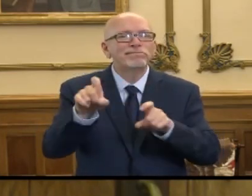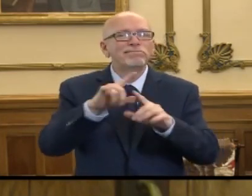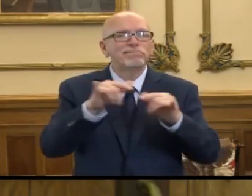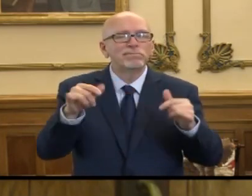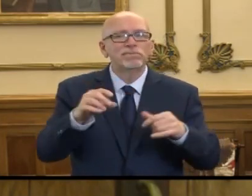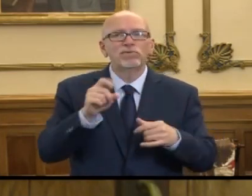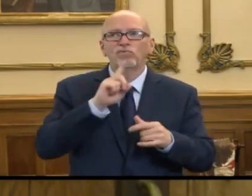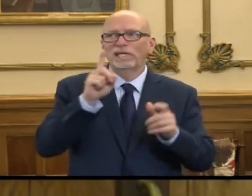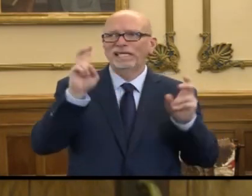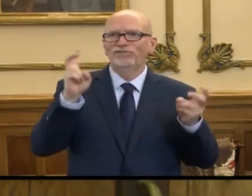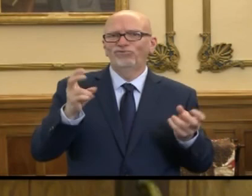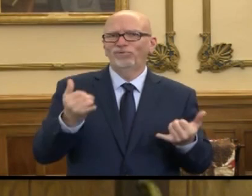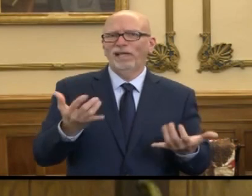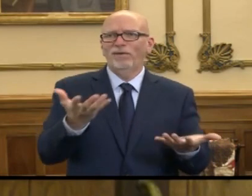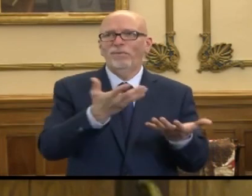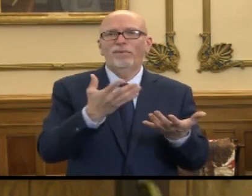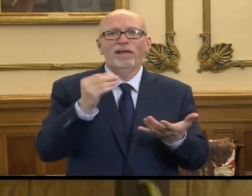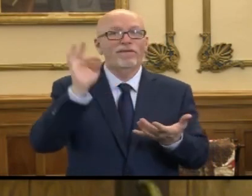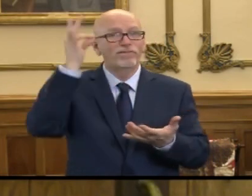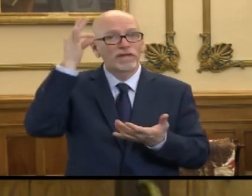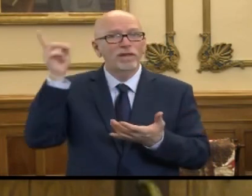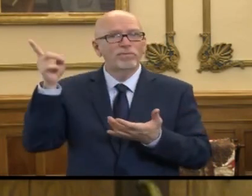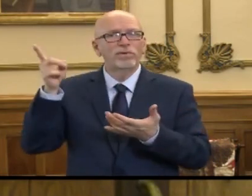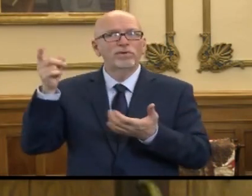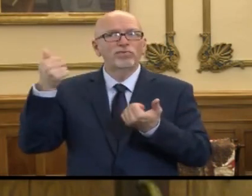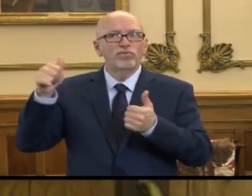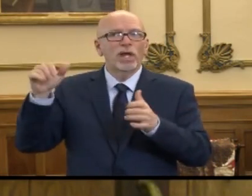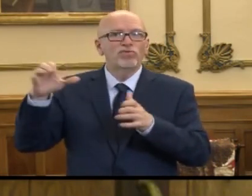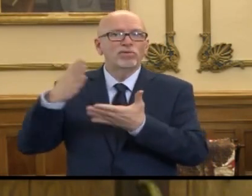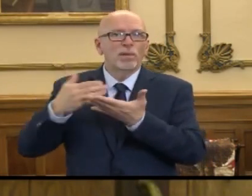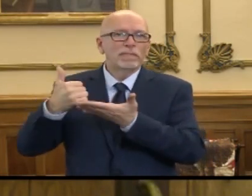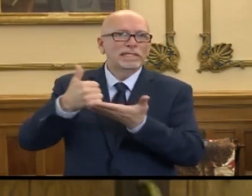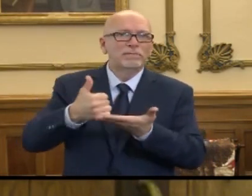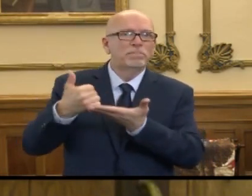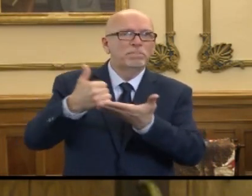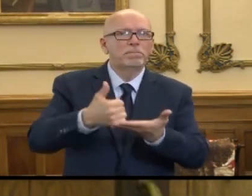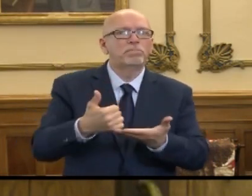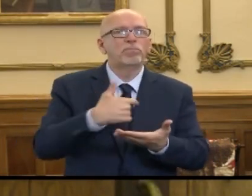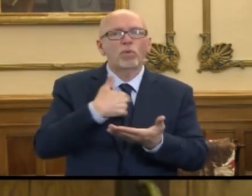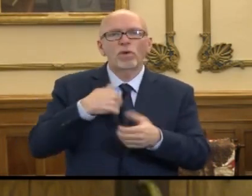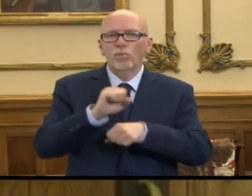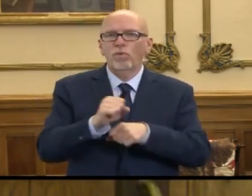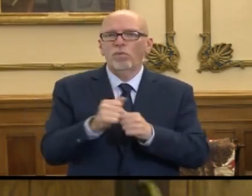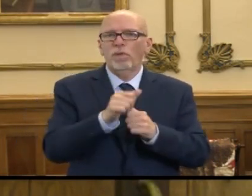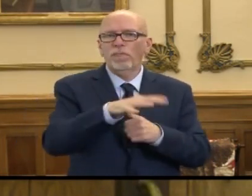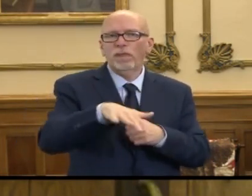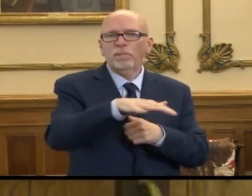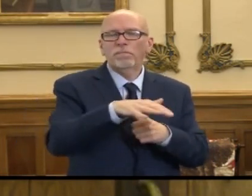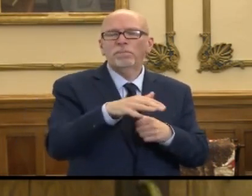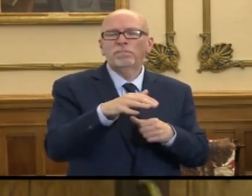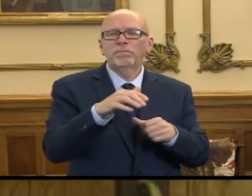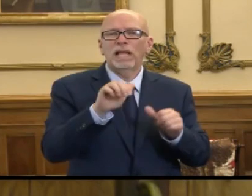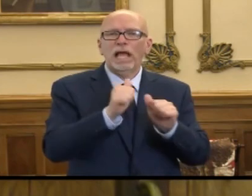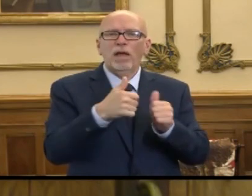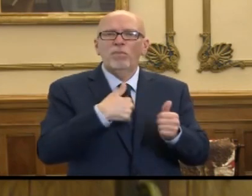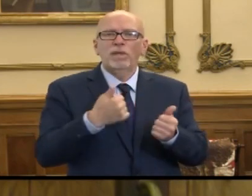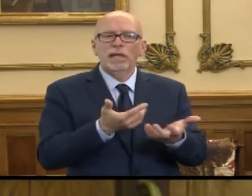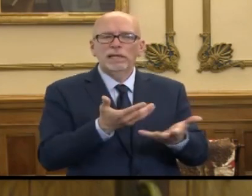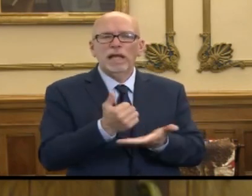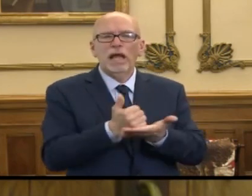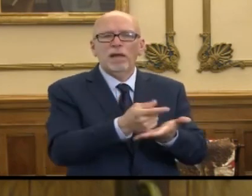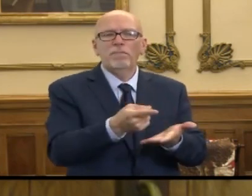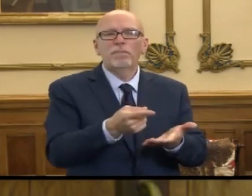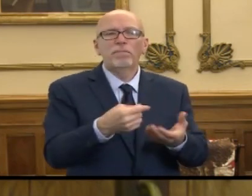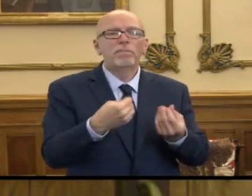very real issue out there. I know the federal government has done some things to address it and we are certainly working with them with regards to how can we help them get